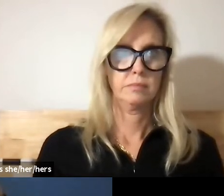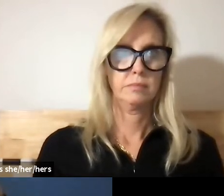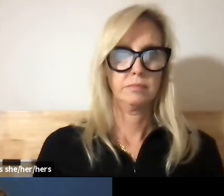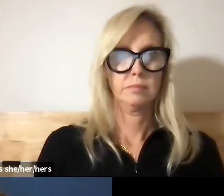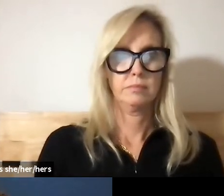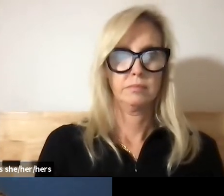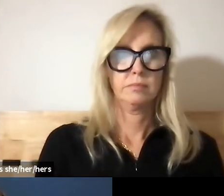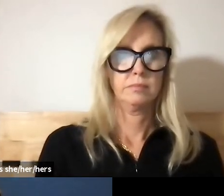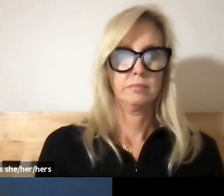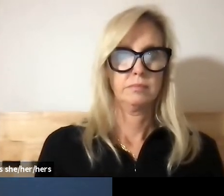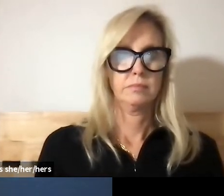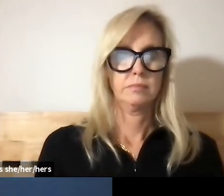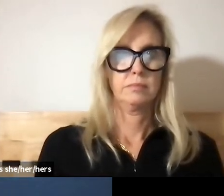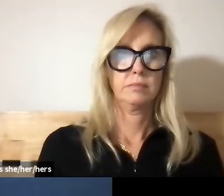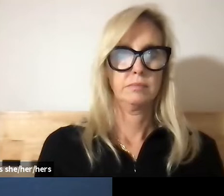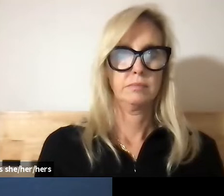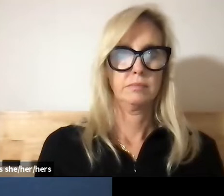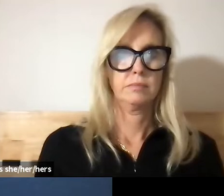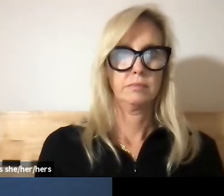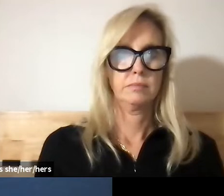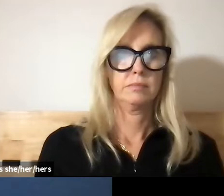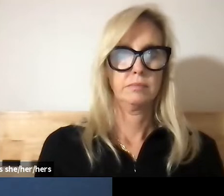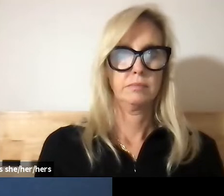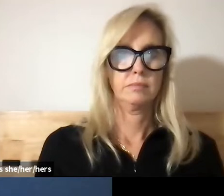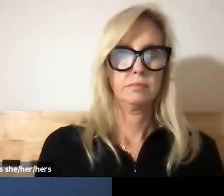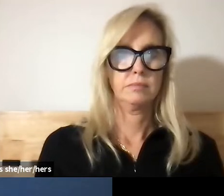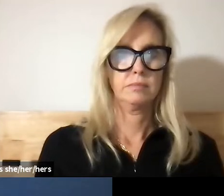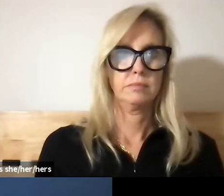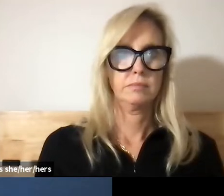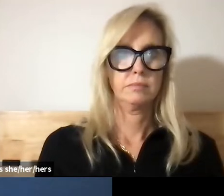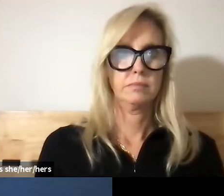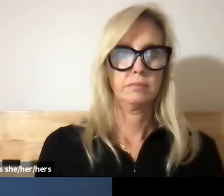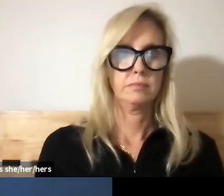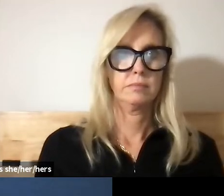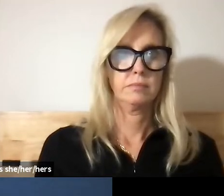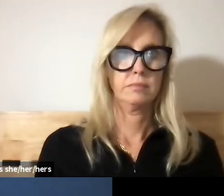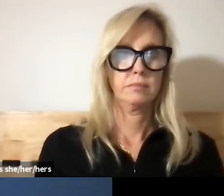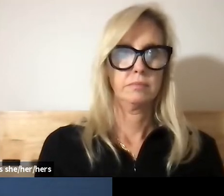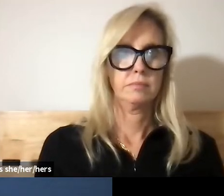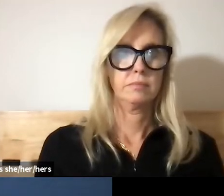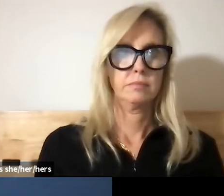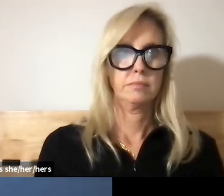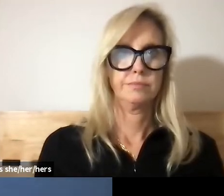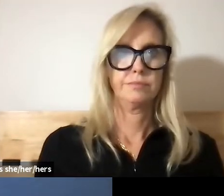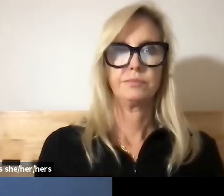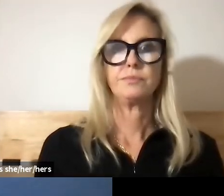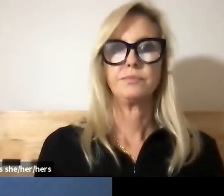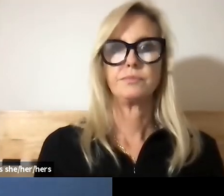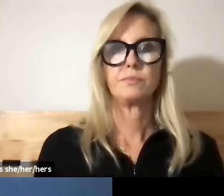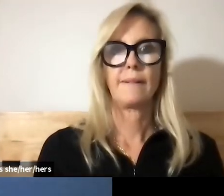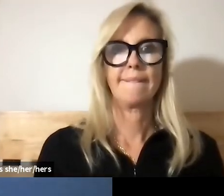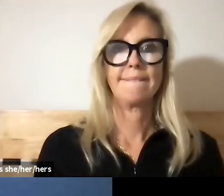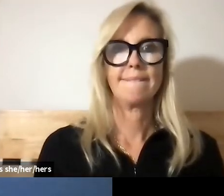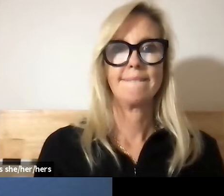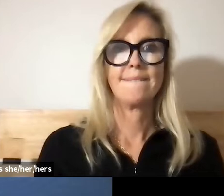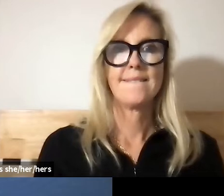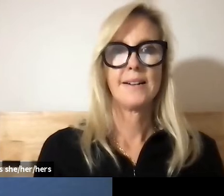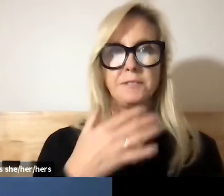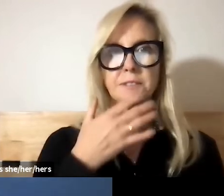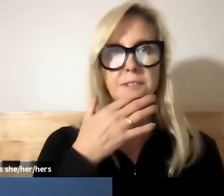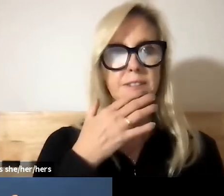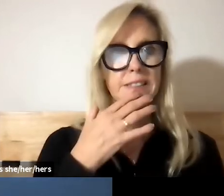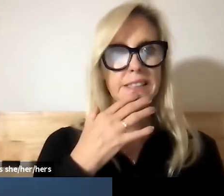in climates and culture that are inclusive last meeting you challenged us to really think about reimagining